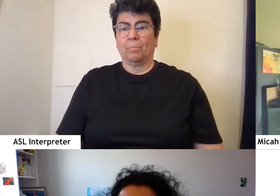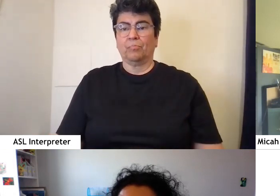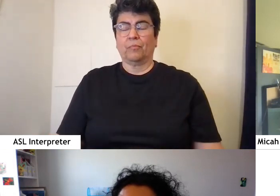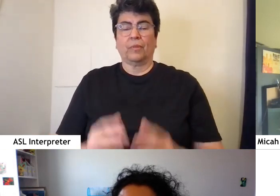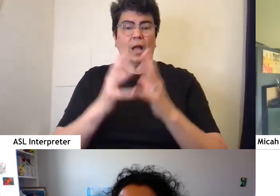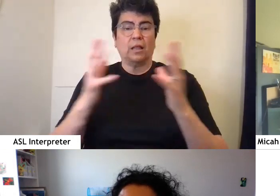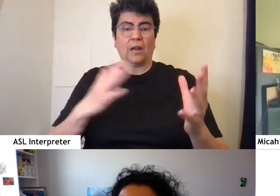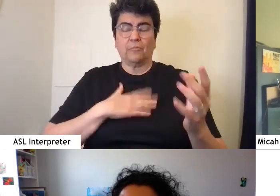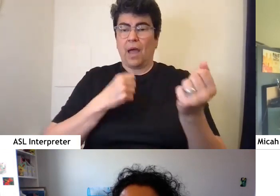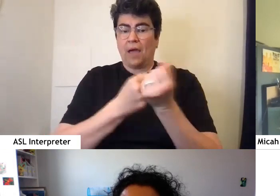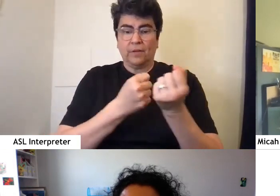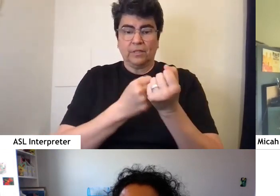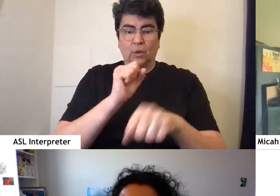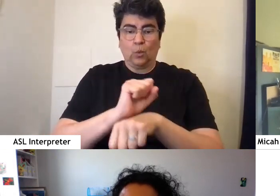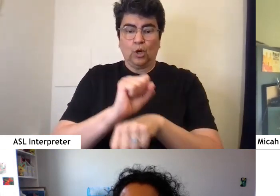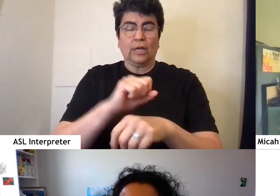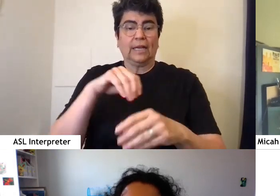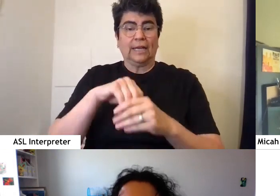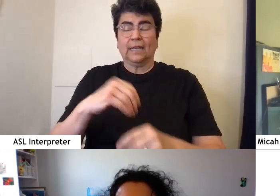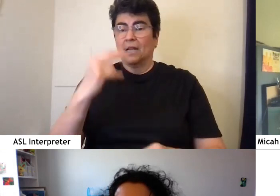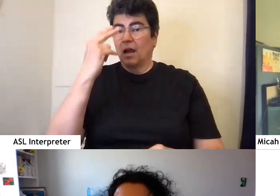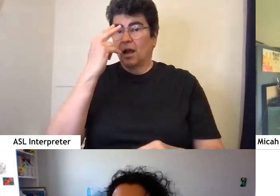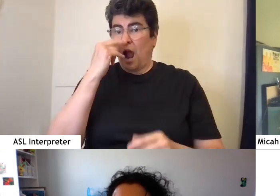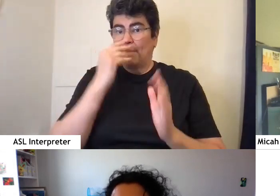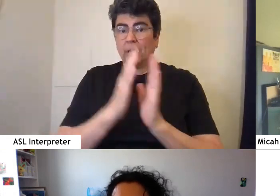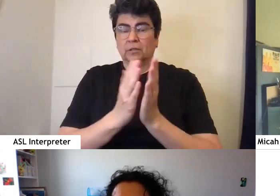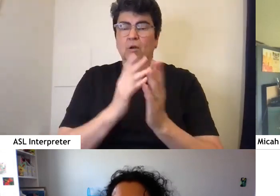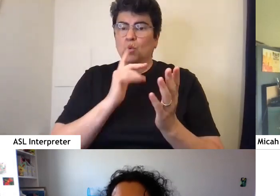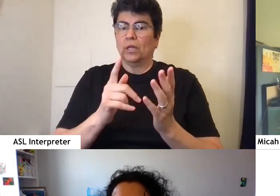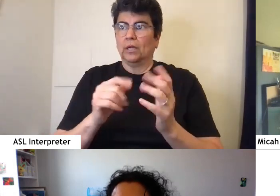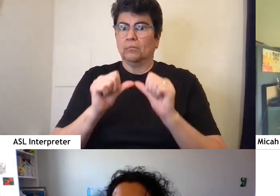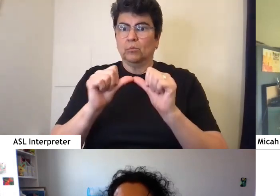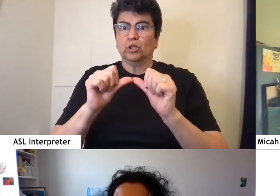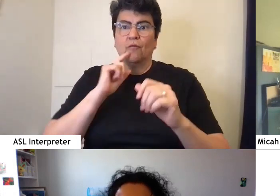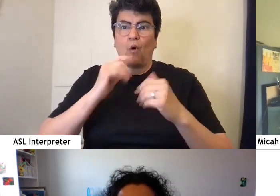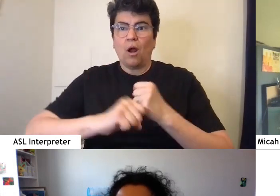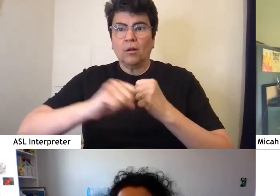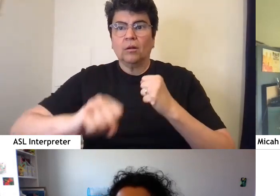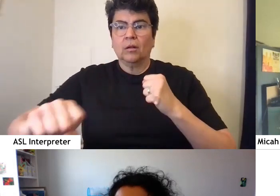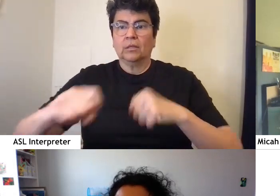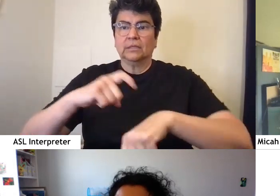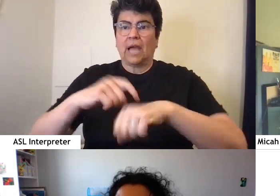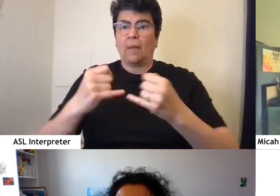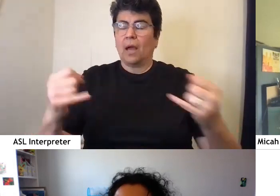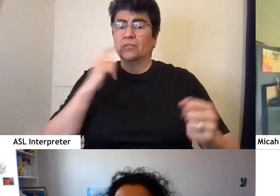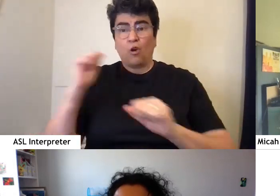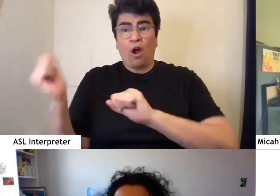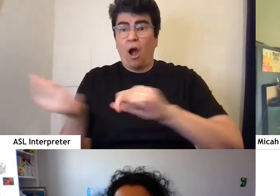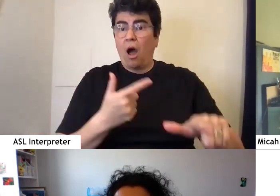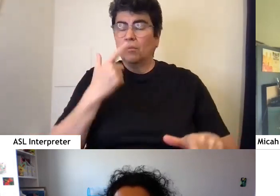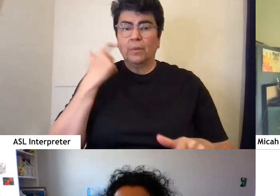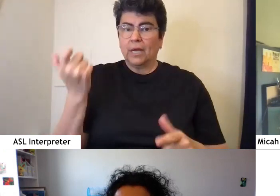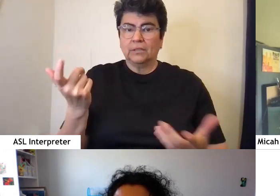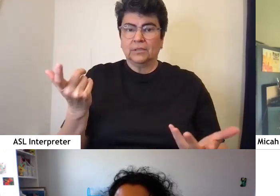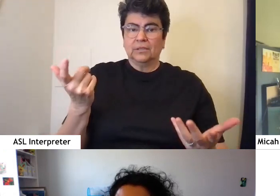of my advocacy work in comics has been kind of pushing for longer timelines, both for everybody, because nobody